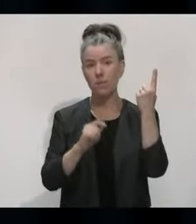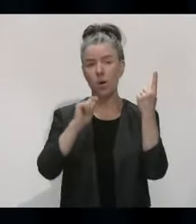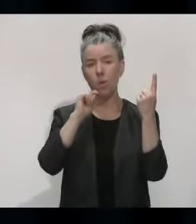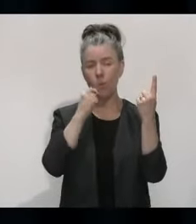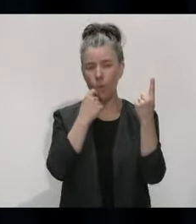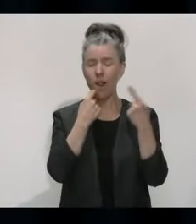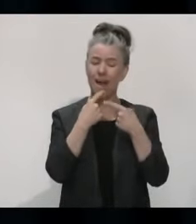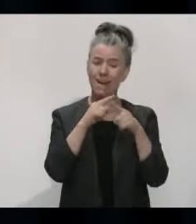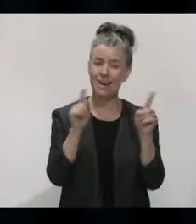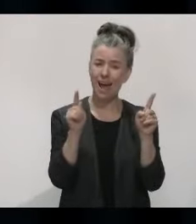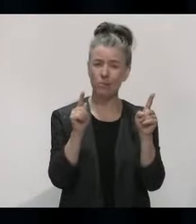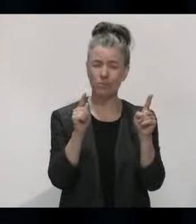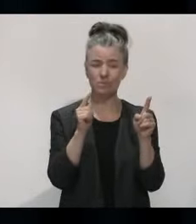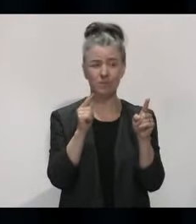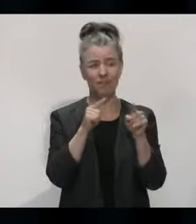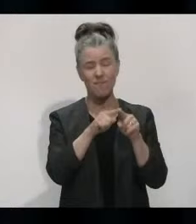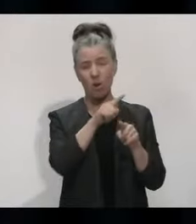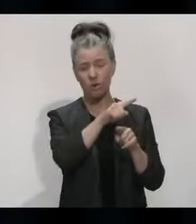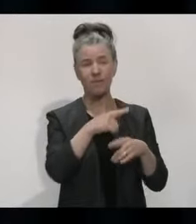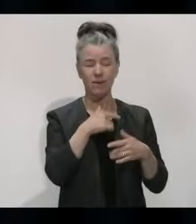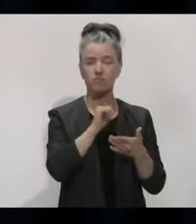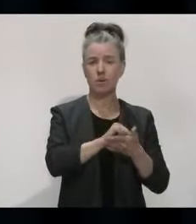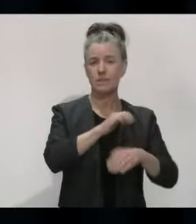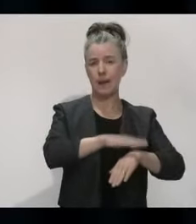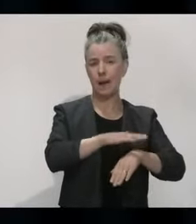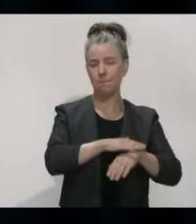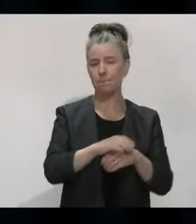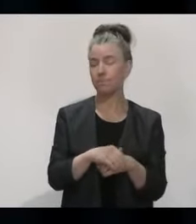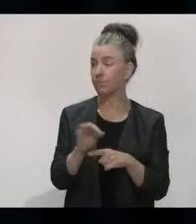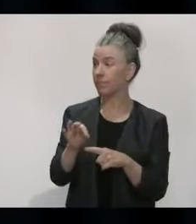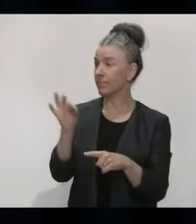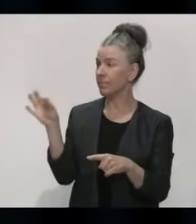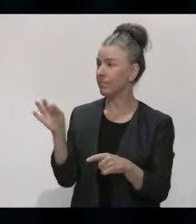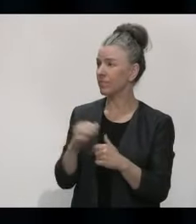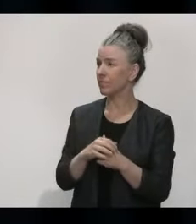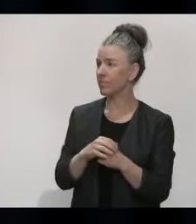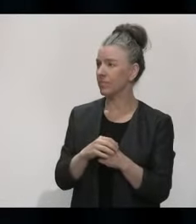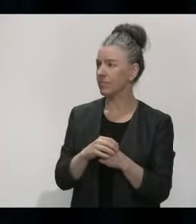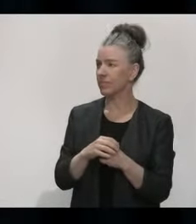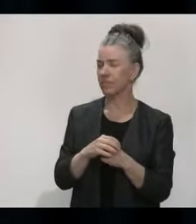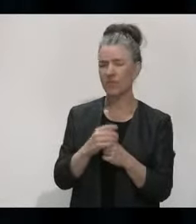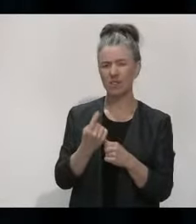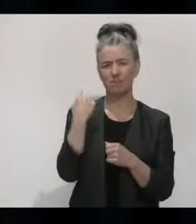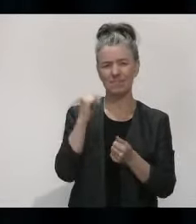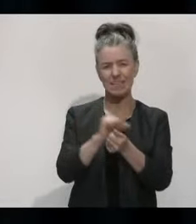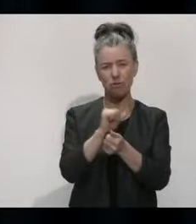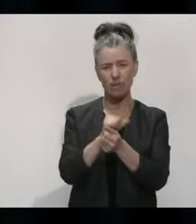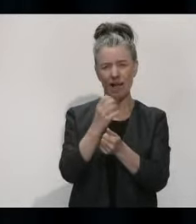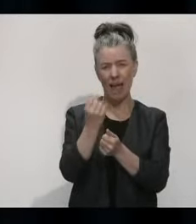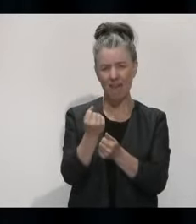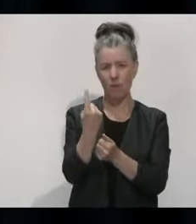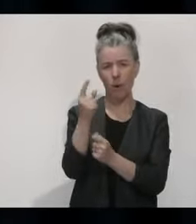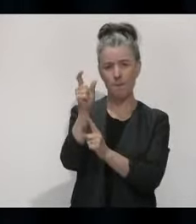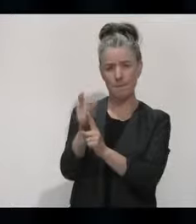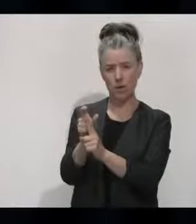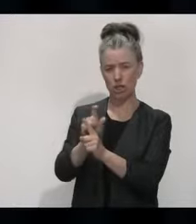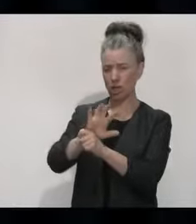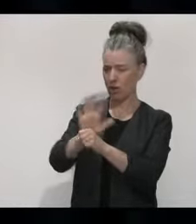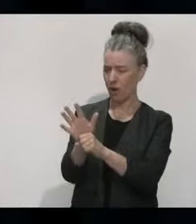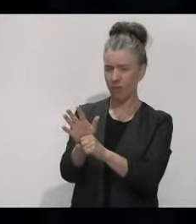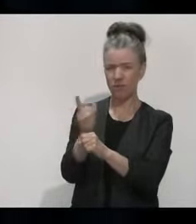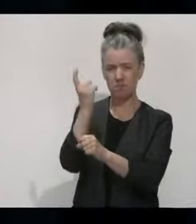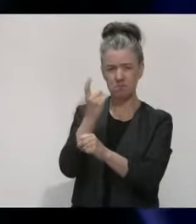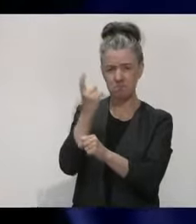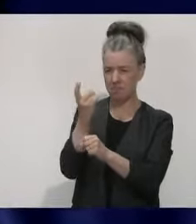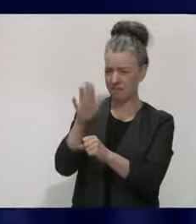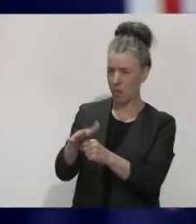appropriate announcements based on those. Dr Bloomfield, just on the mystery cases, there was one on Saturday where you couldn't find the link. Have you